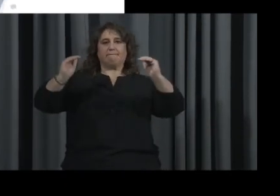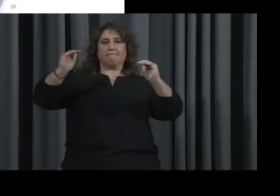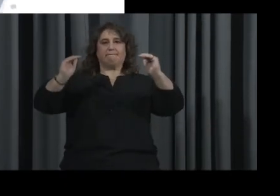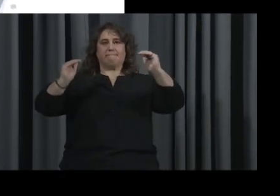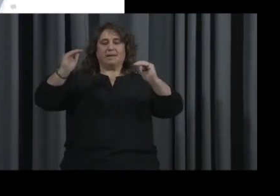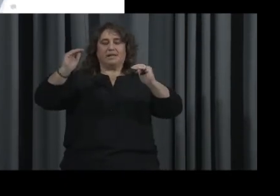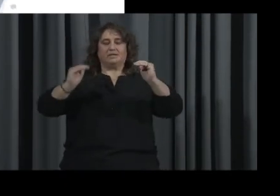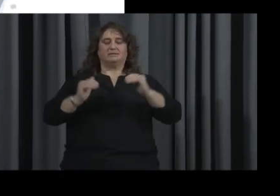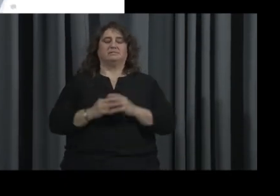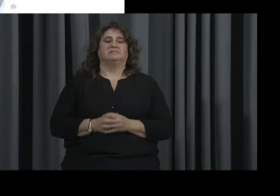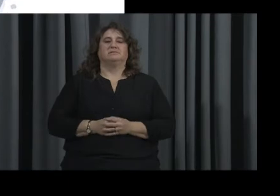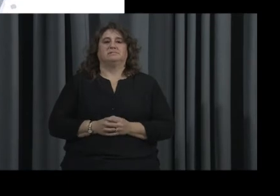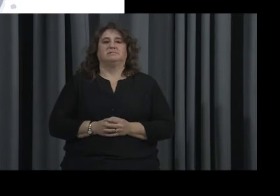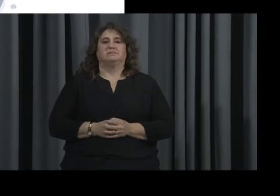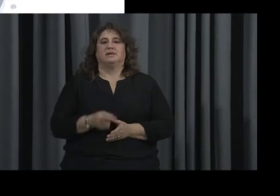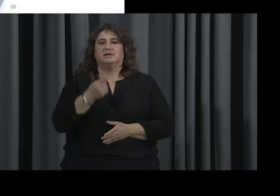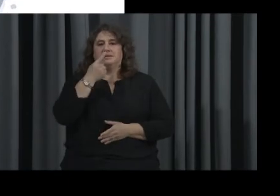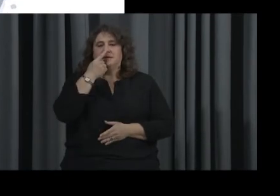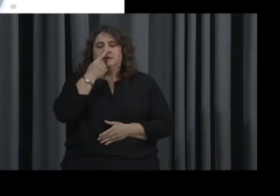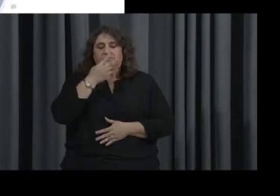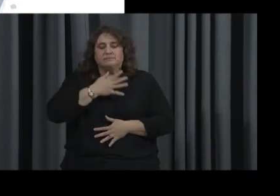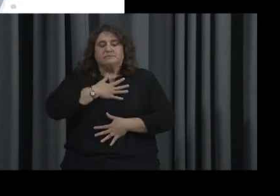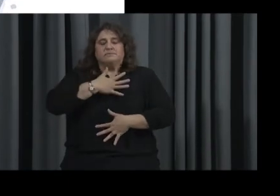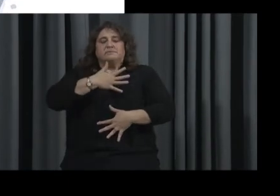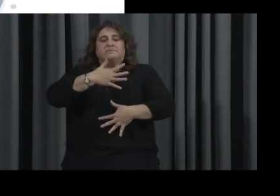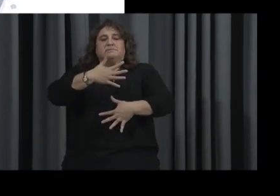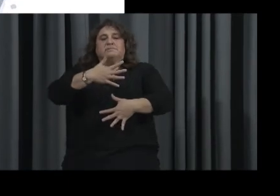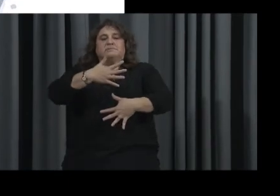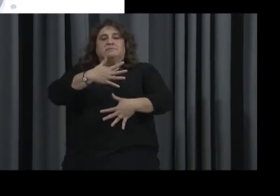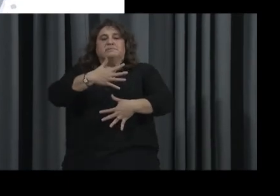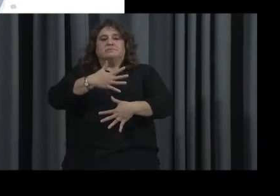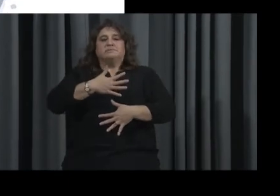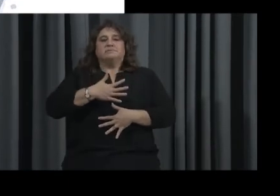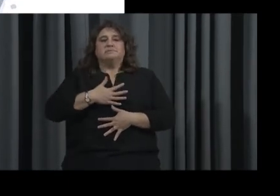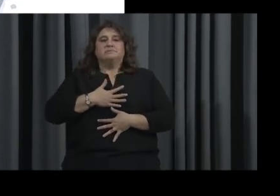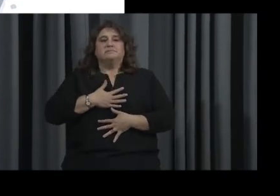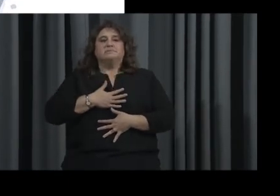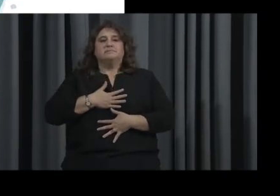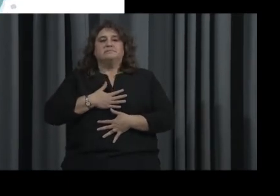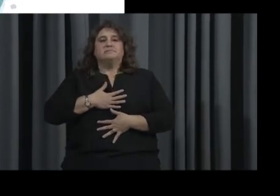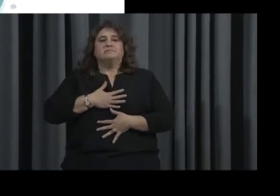The nose allows us to breathe and smell and is associated with taste.